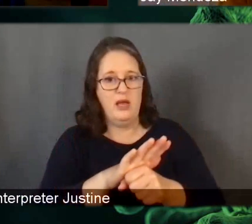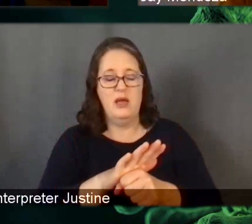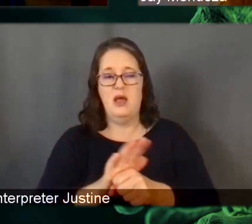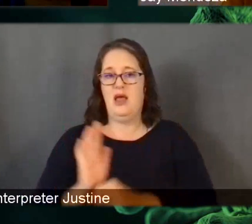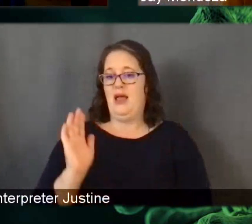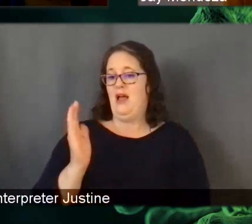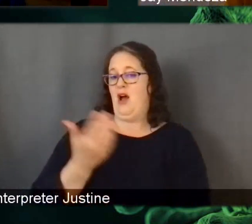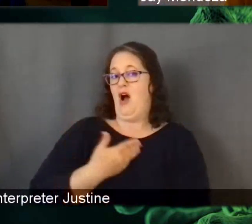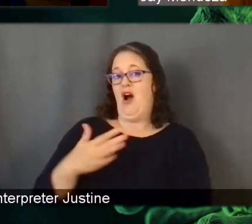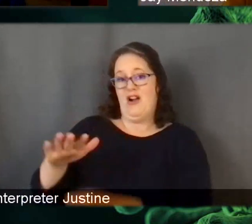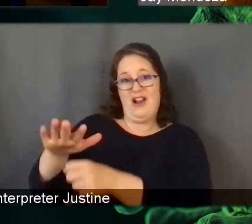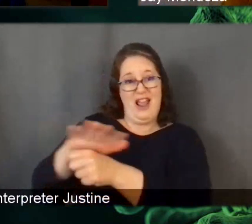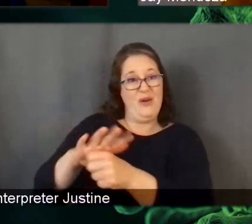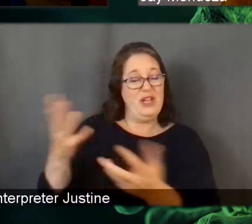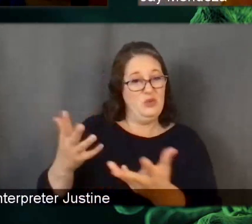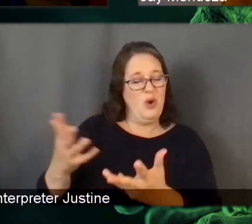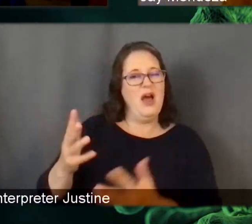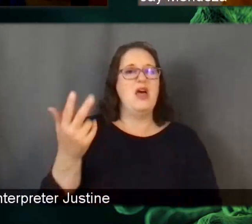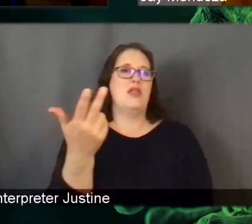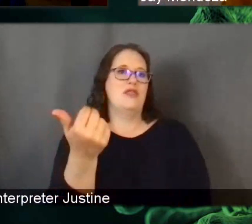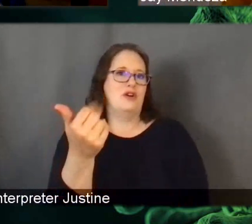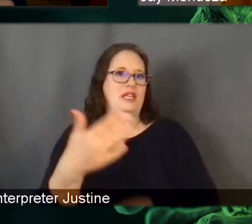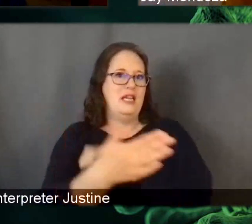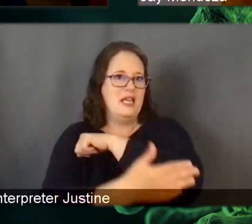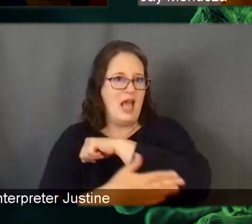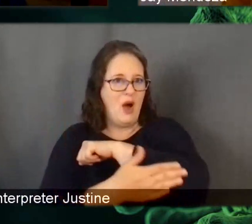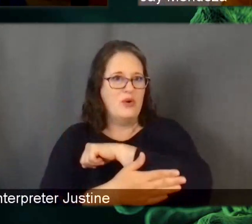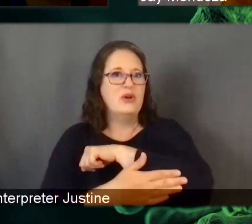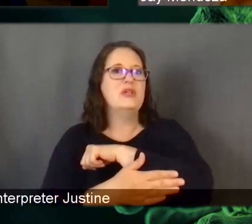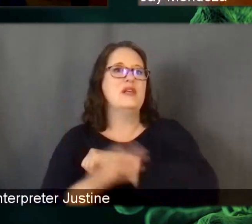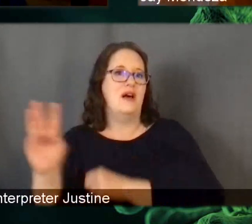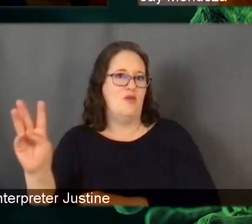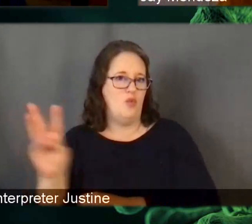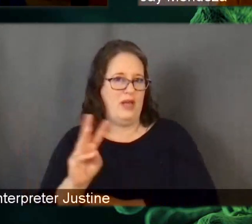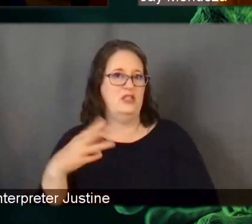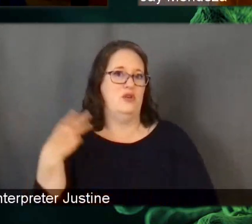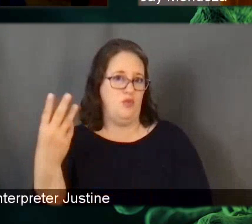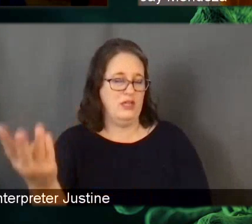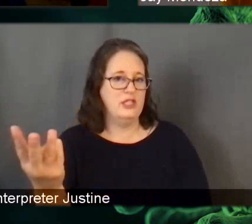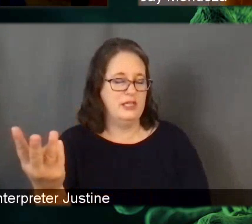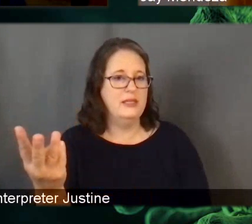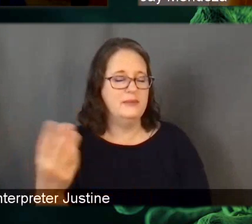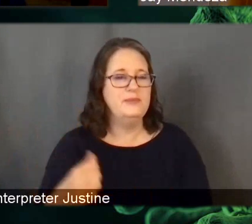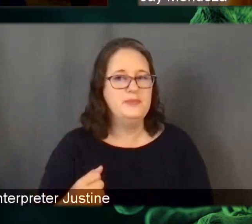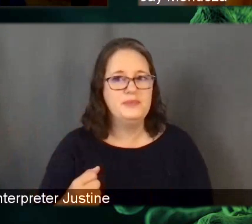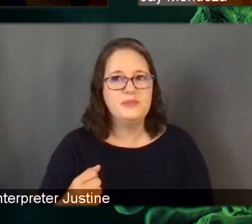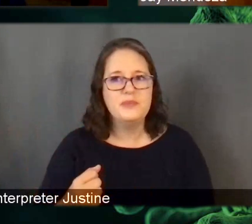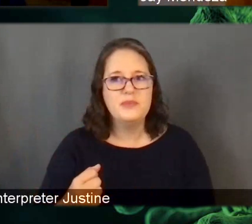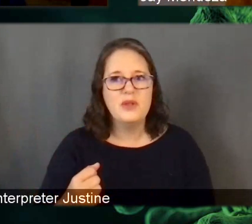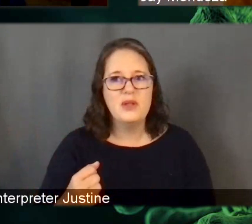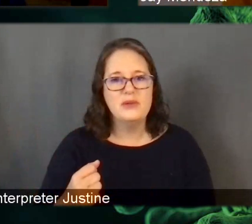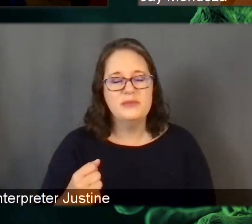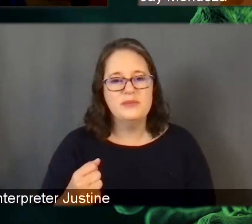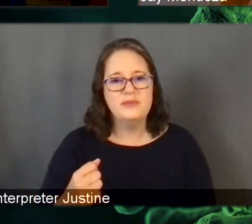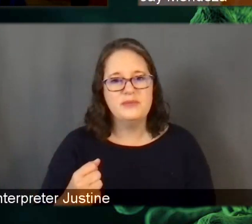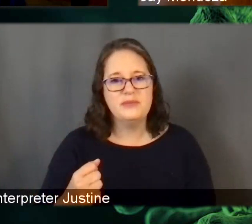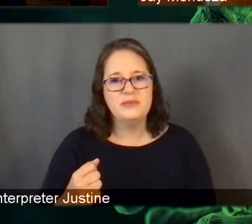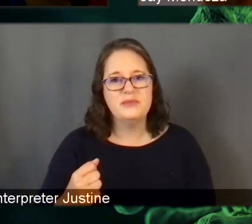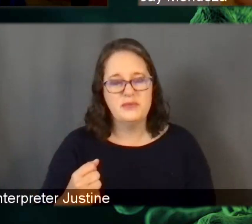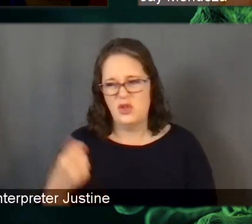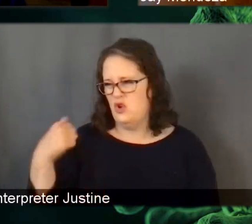Washington. Um, and through our, you know, through discussions, through looking at data, it really appears that we should, um,